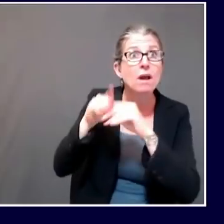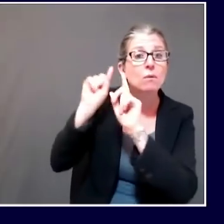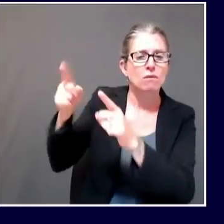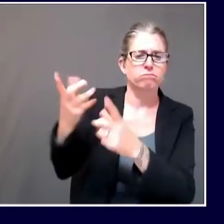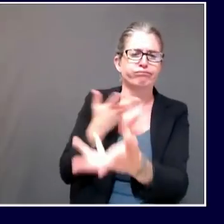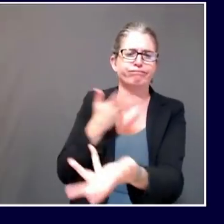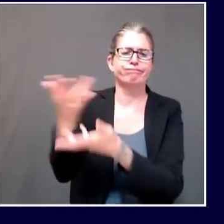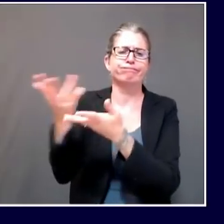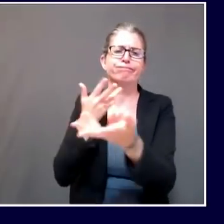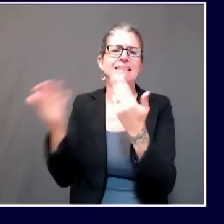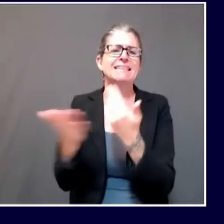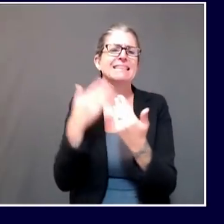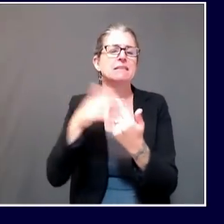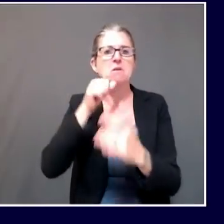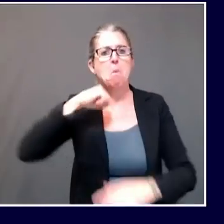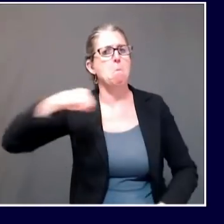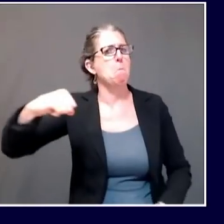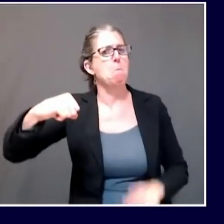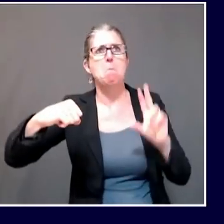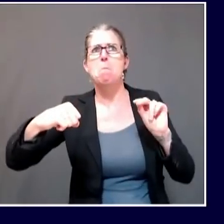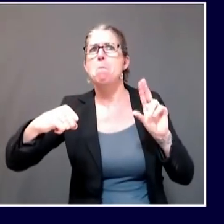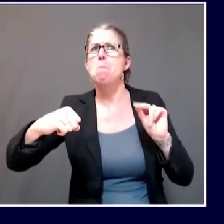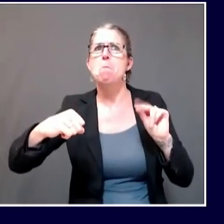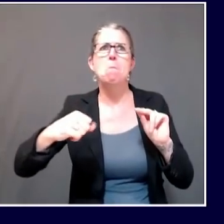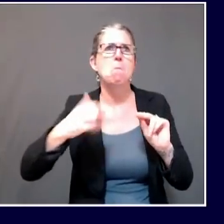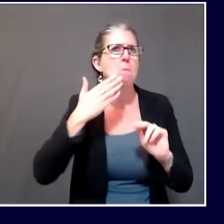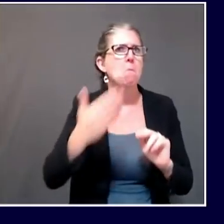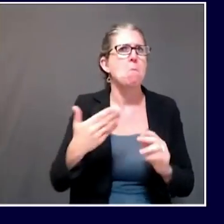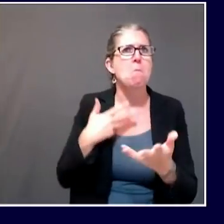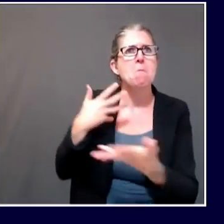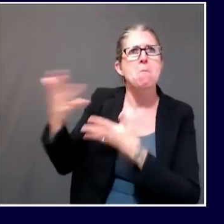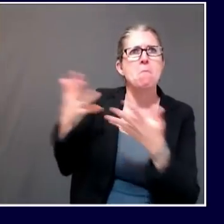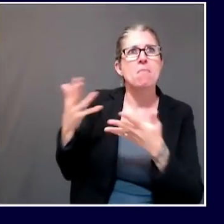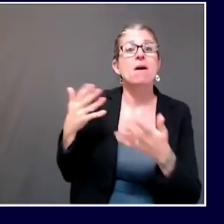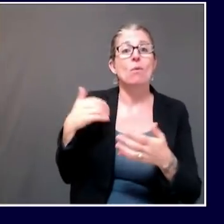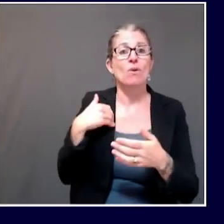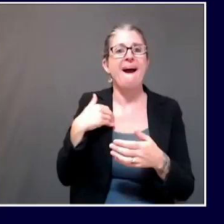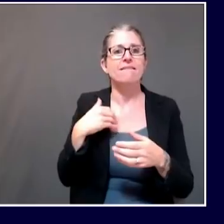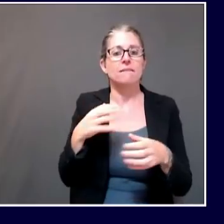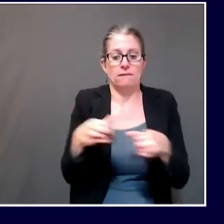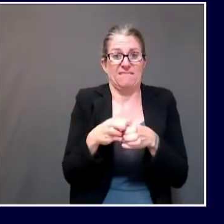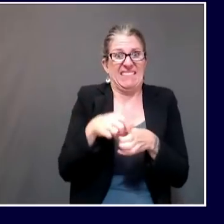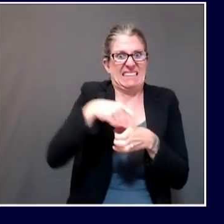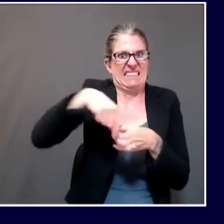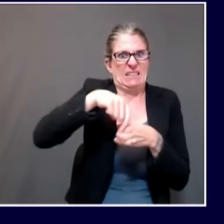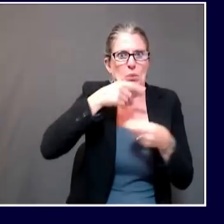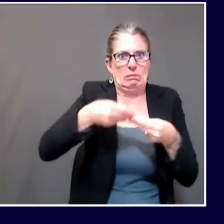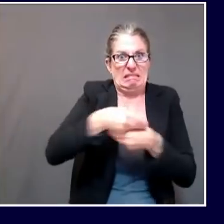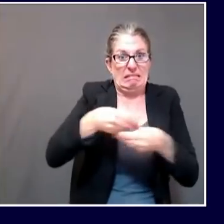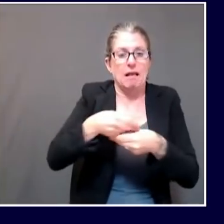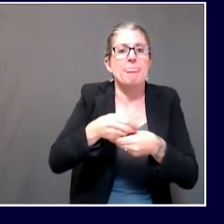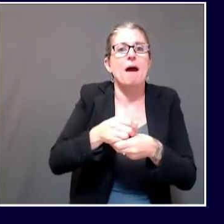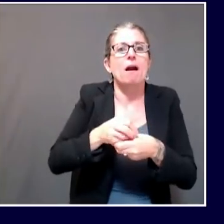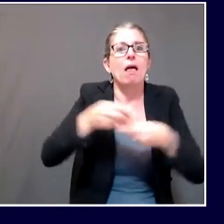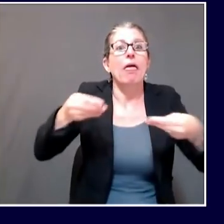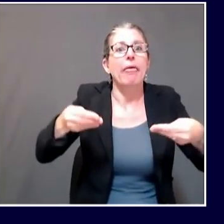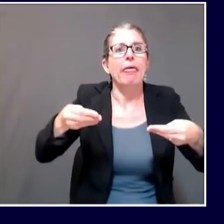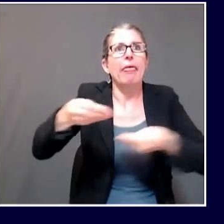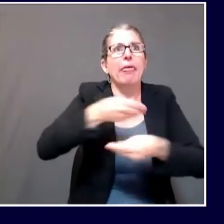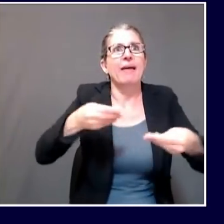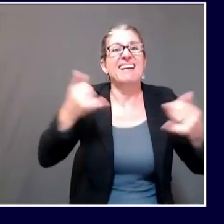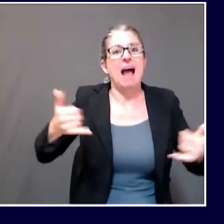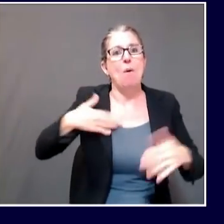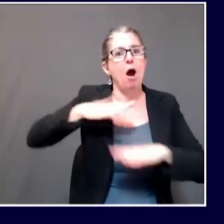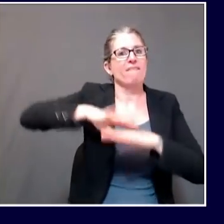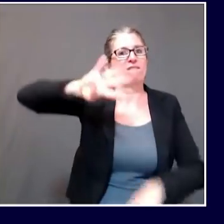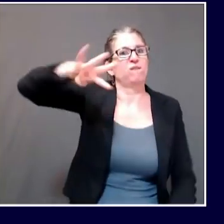tertiary, now quaternary contacts. So we have been able to touch base with them. And because of that trust and